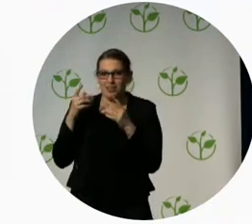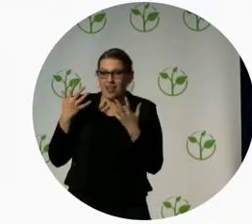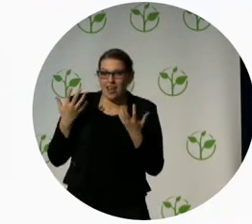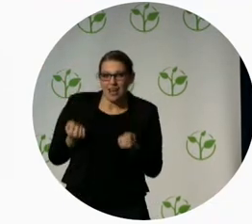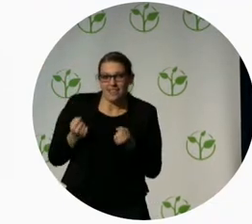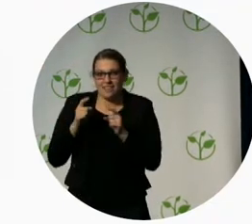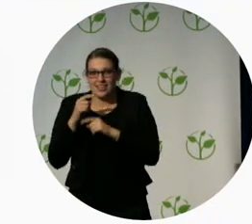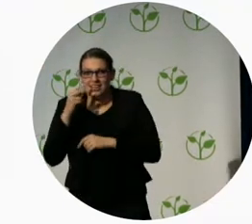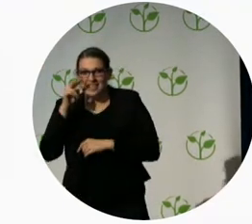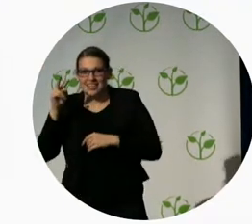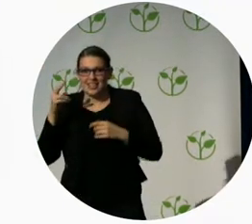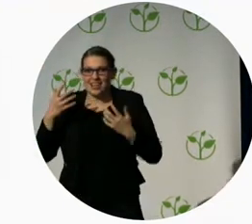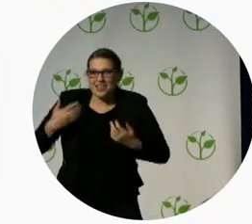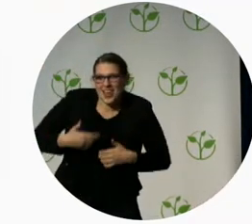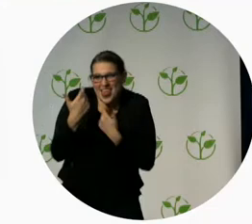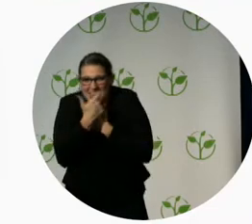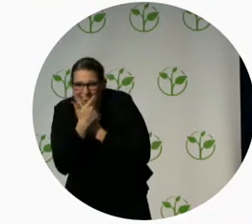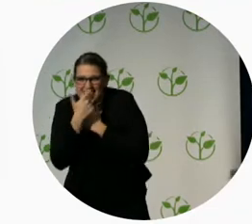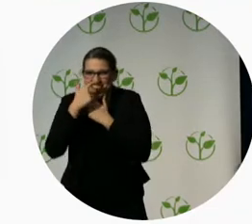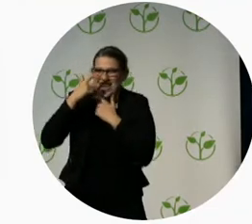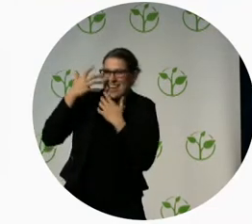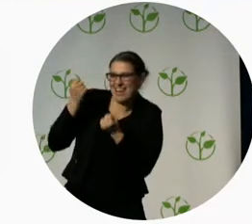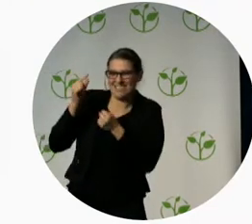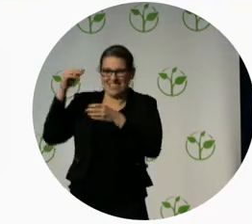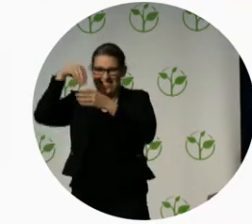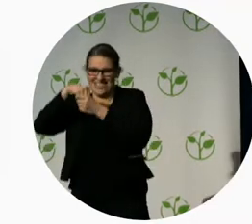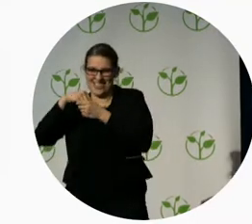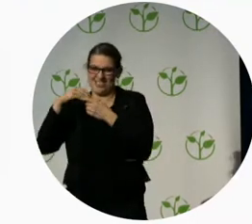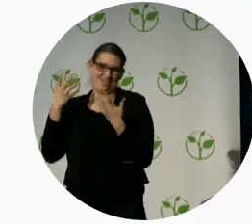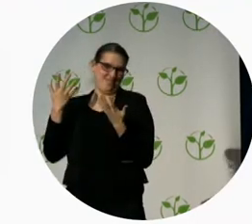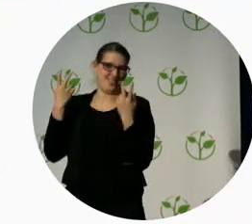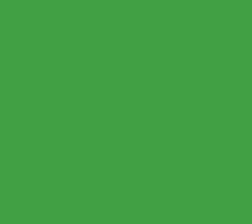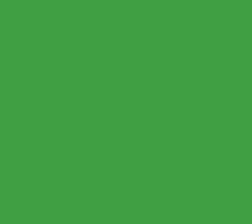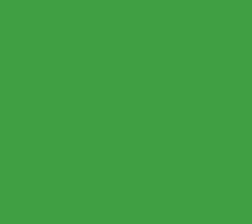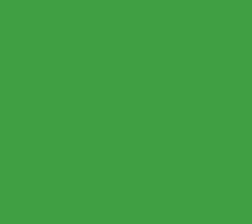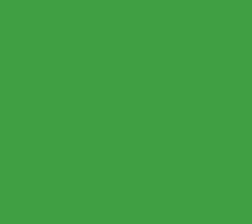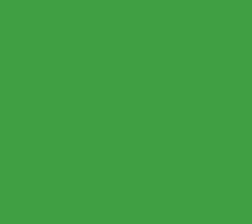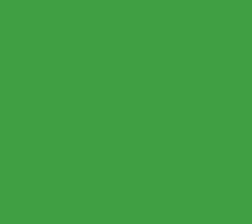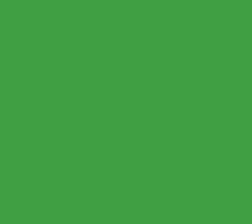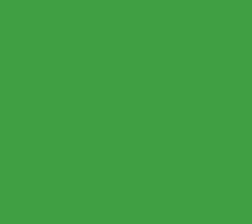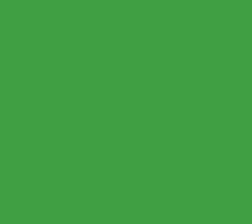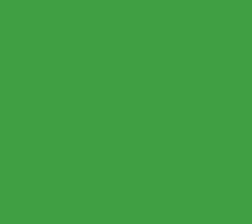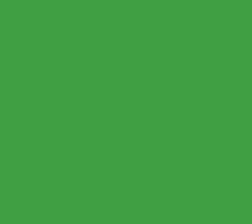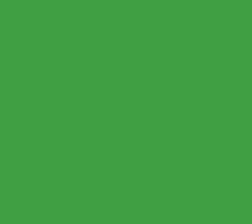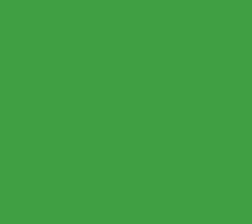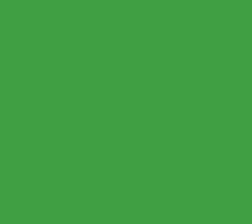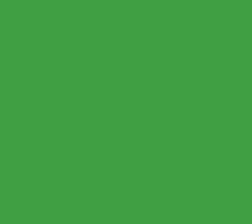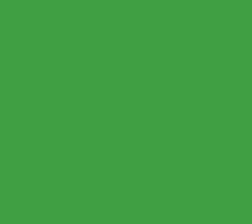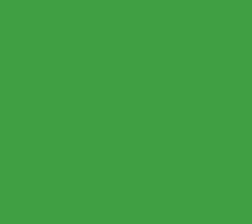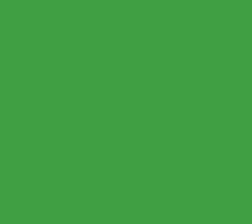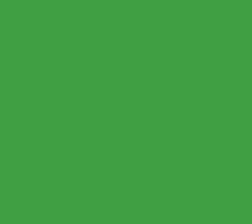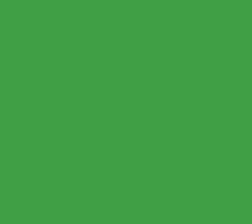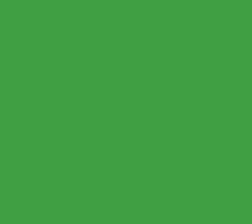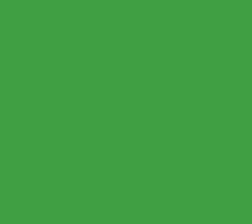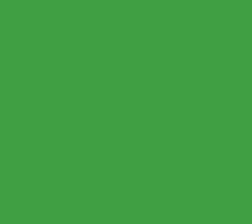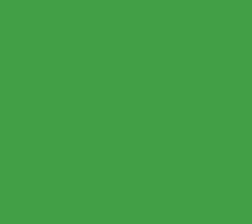And I think that's incredibly important for us. So thank you, Shelley. And also thank you for being on time. Now we have... So I'm